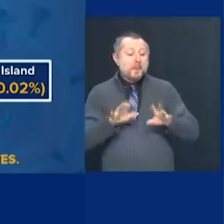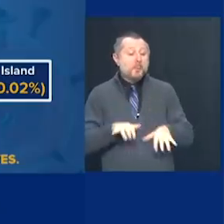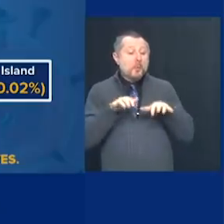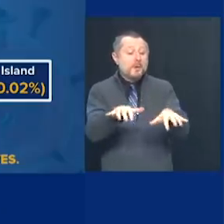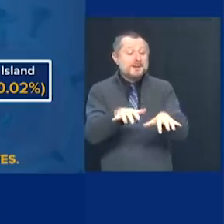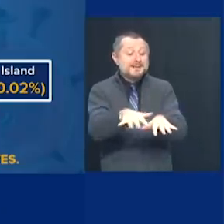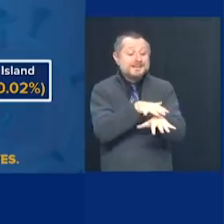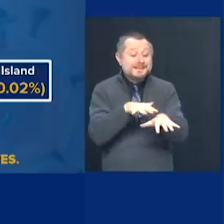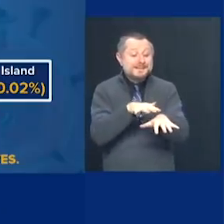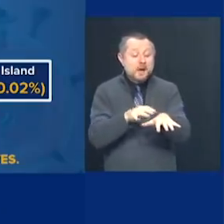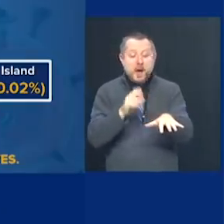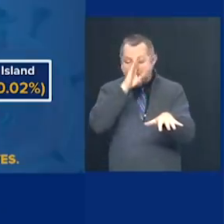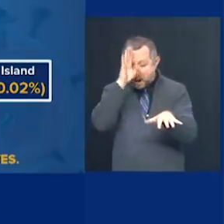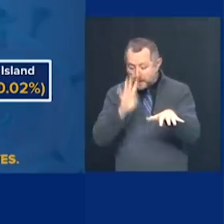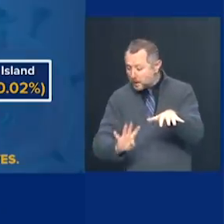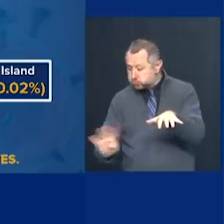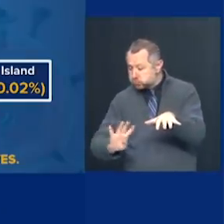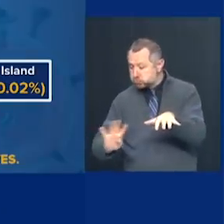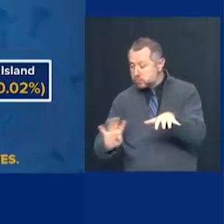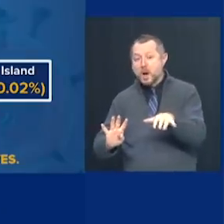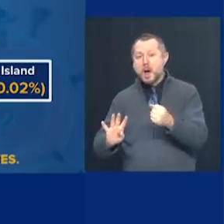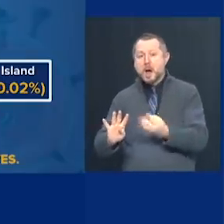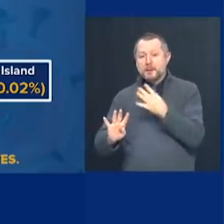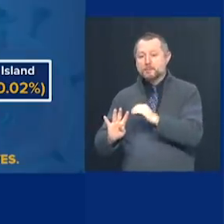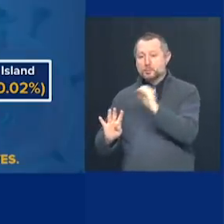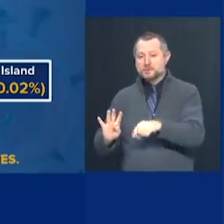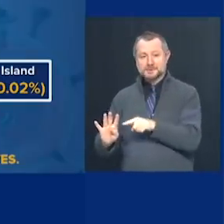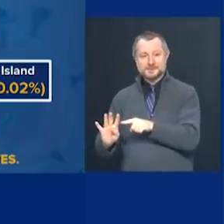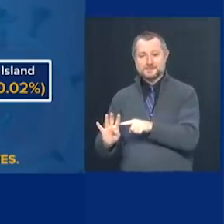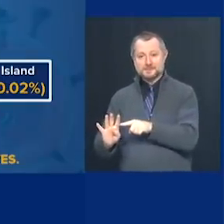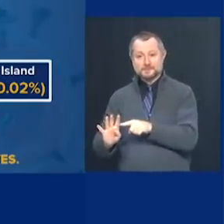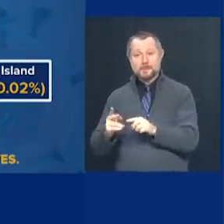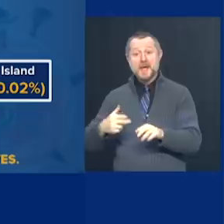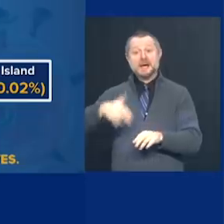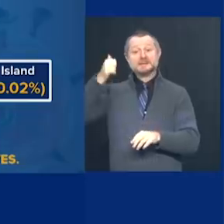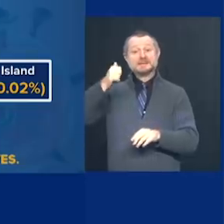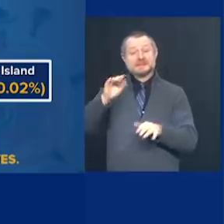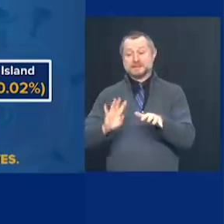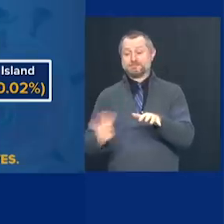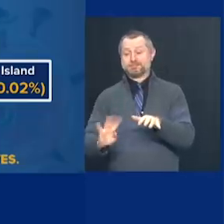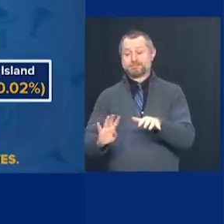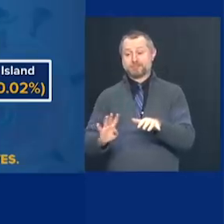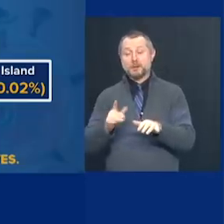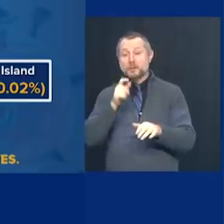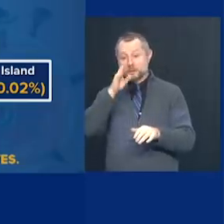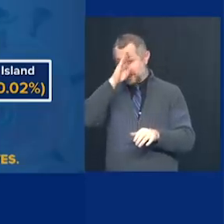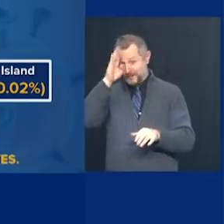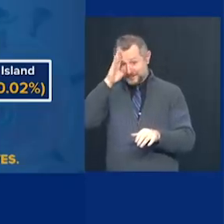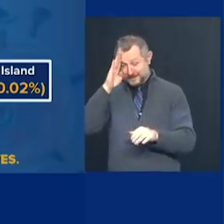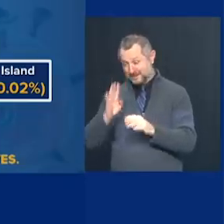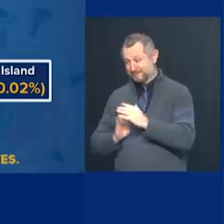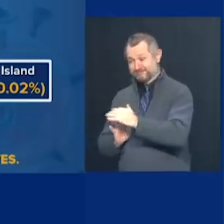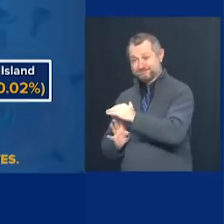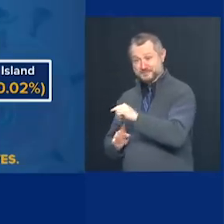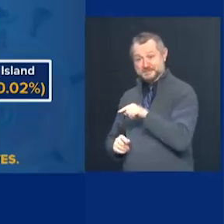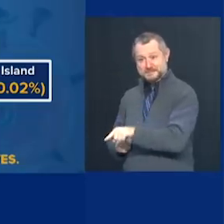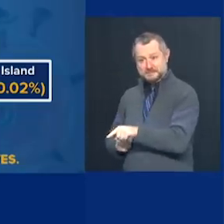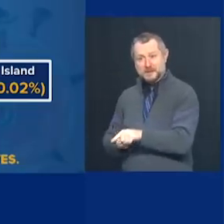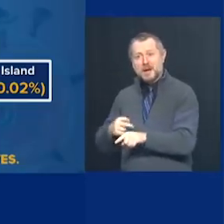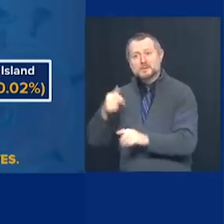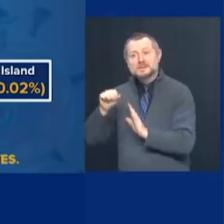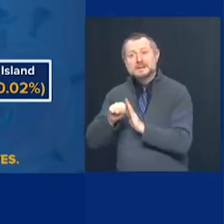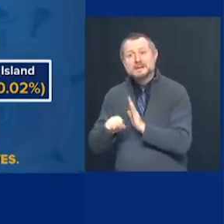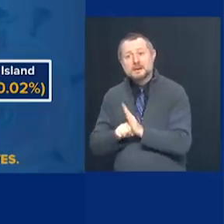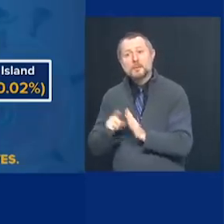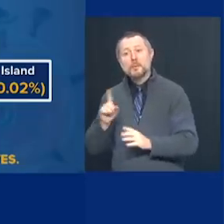for example, the highest percent of hospitalization is actually upstate. Finger